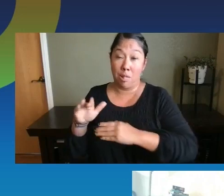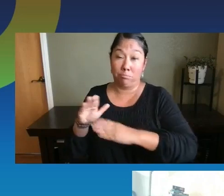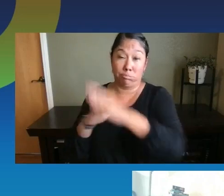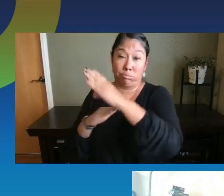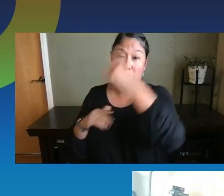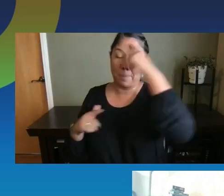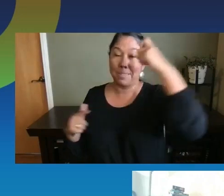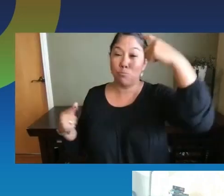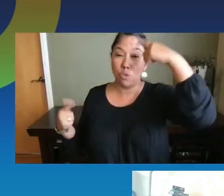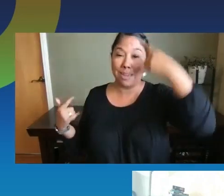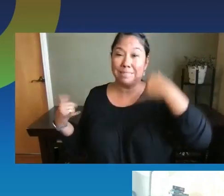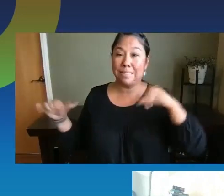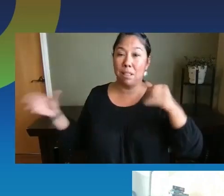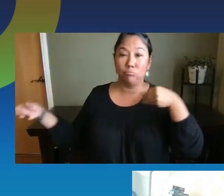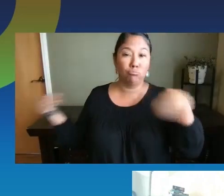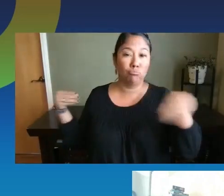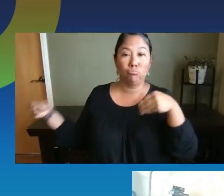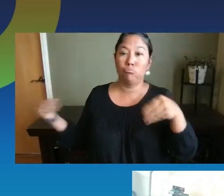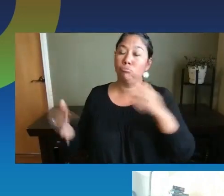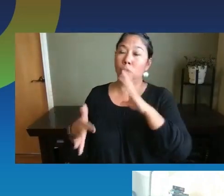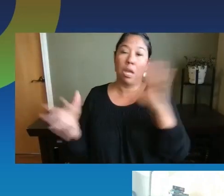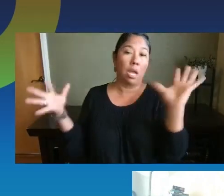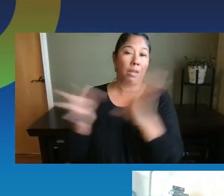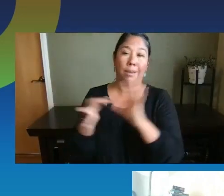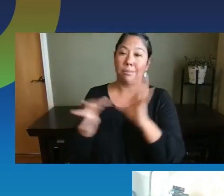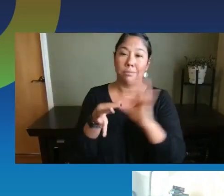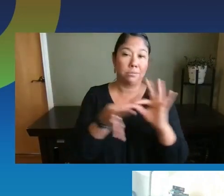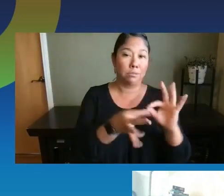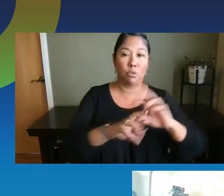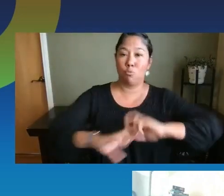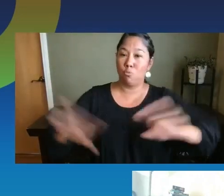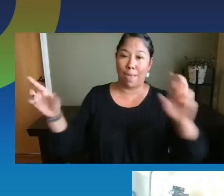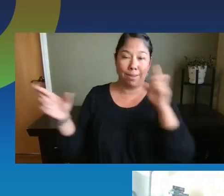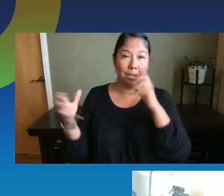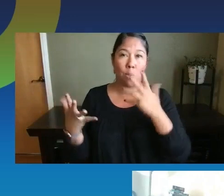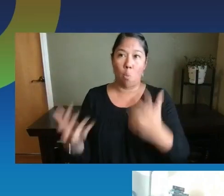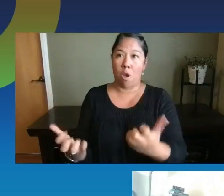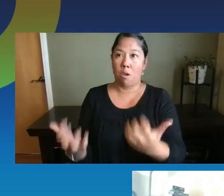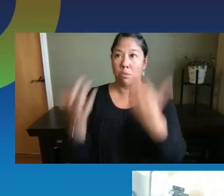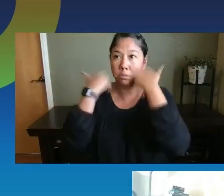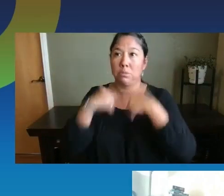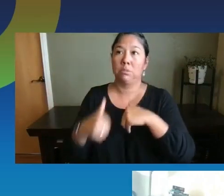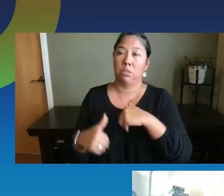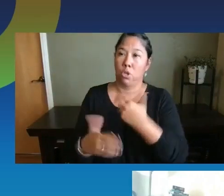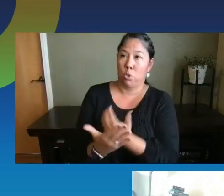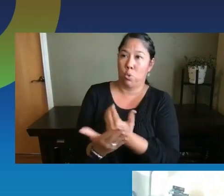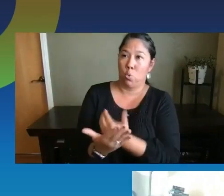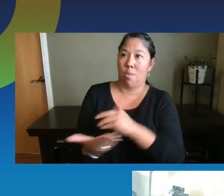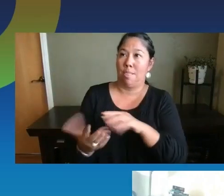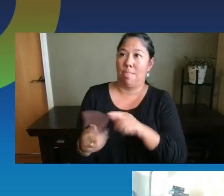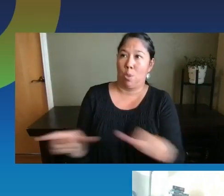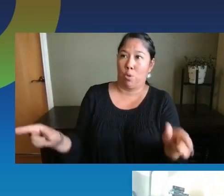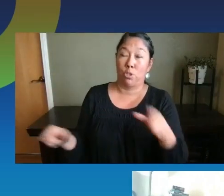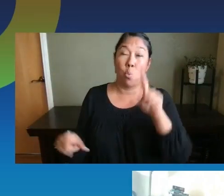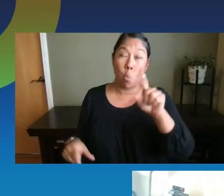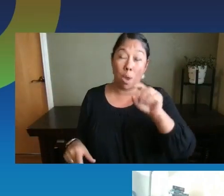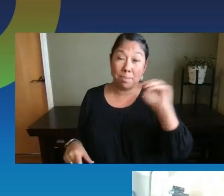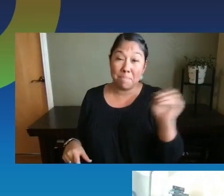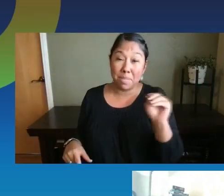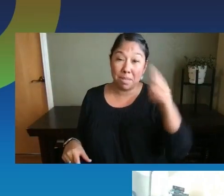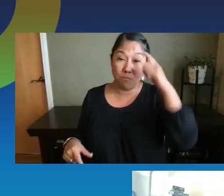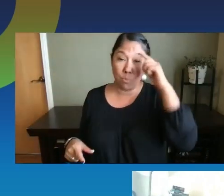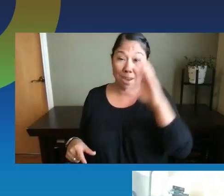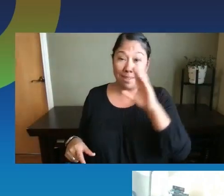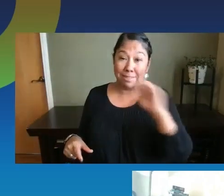and those connections are so prime for new language. With the rate of 1 million brain cell connections